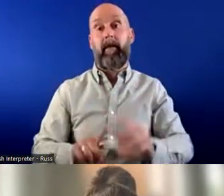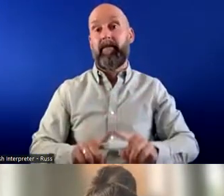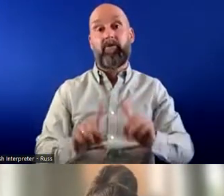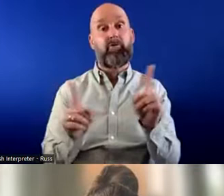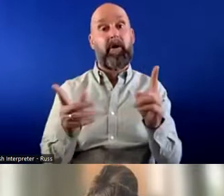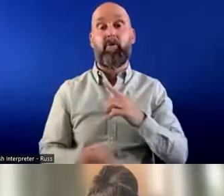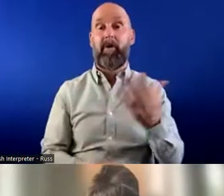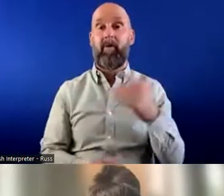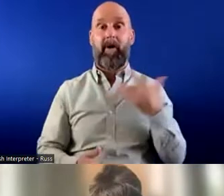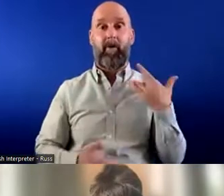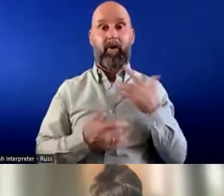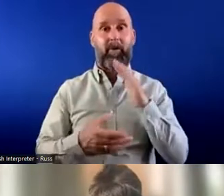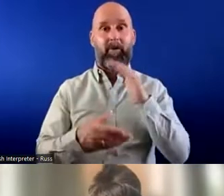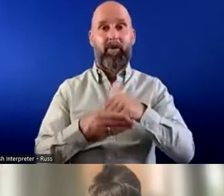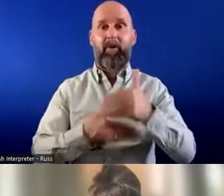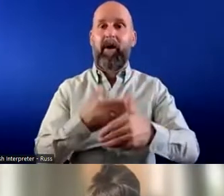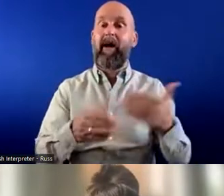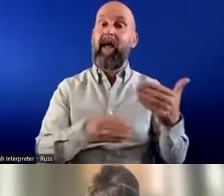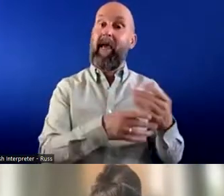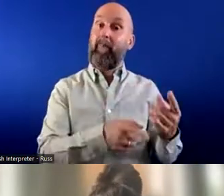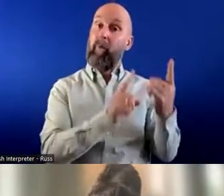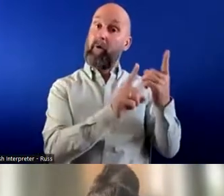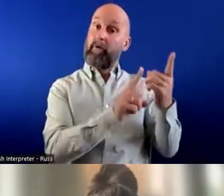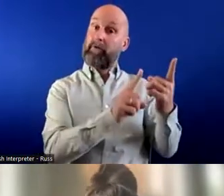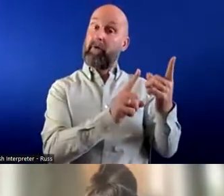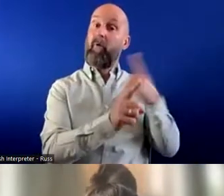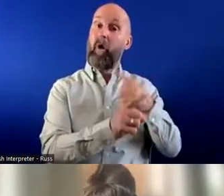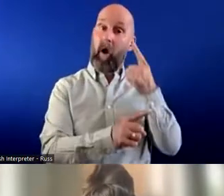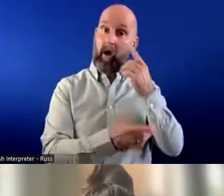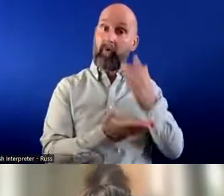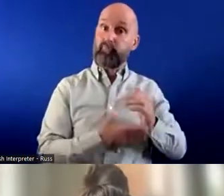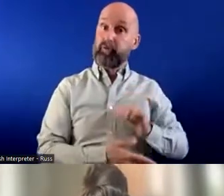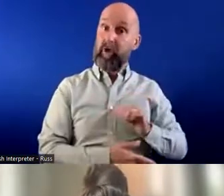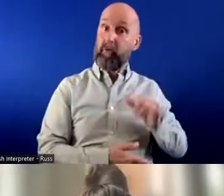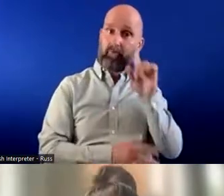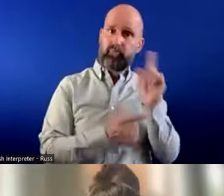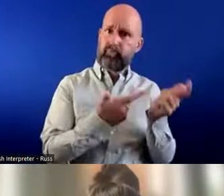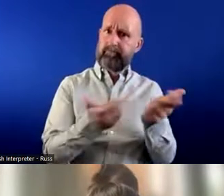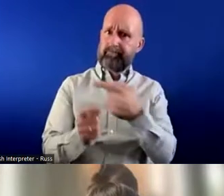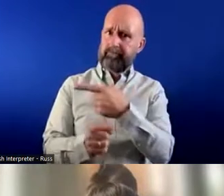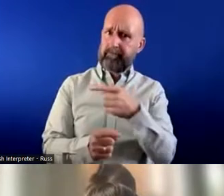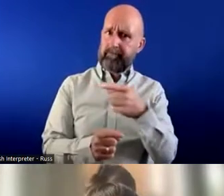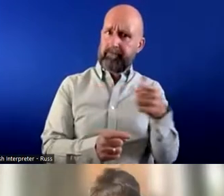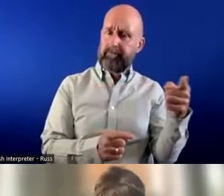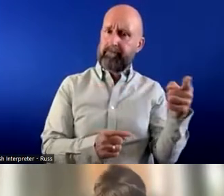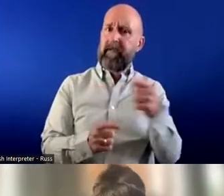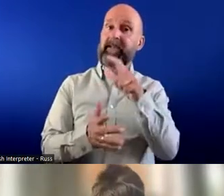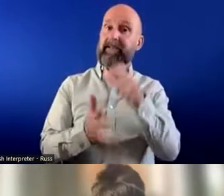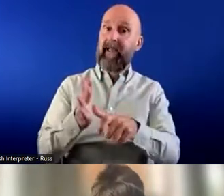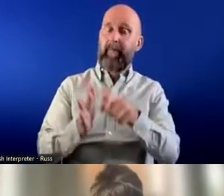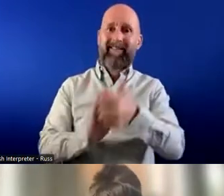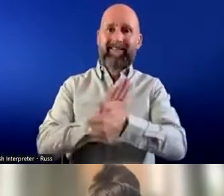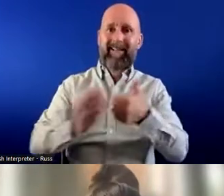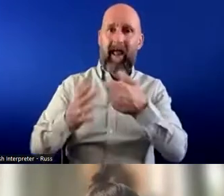exciting to be in a space now where employers are looking genuinely looking at a pool of talent of disabled people, and seeing